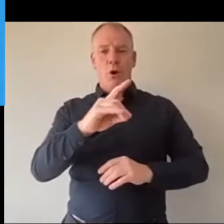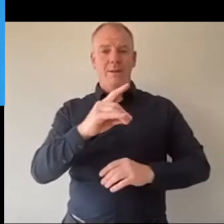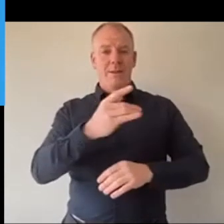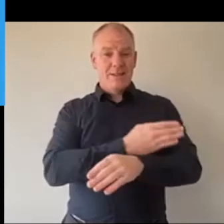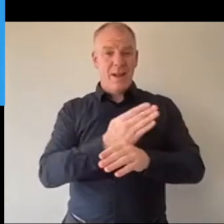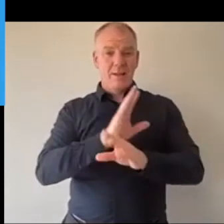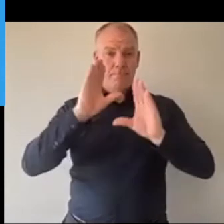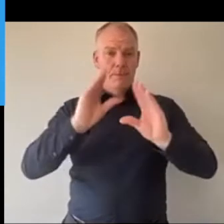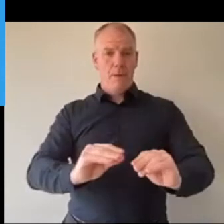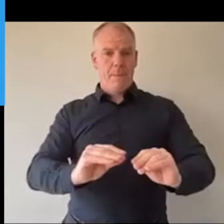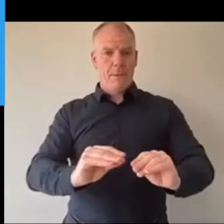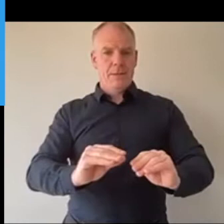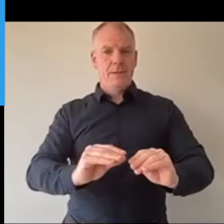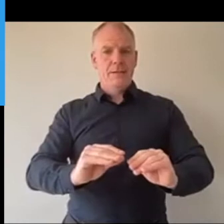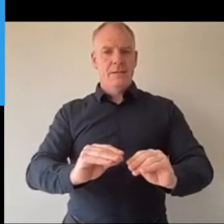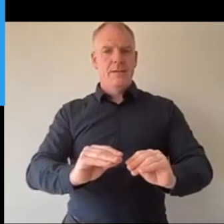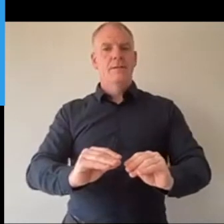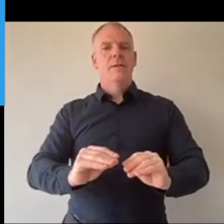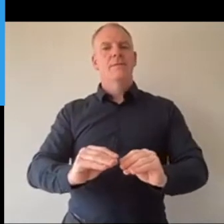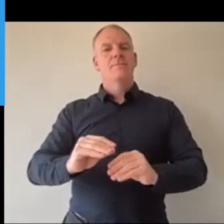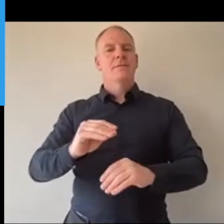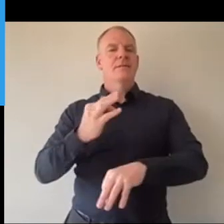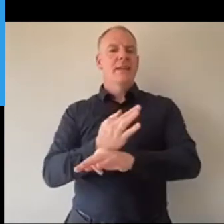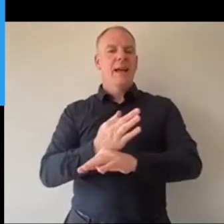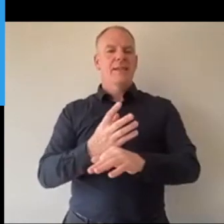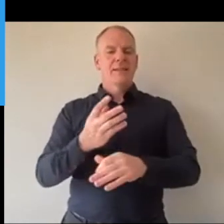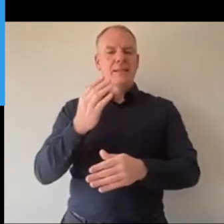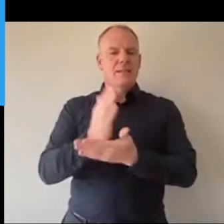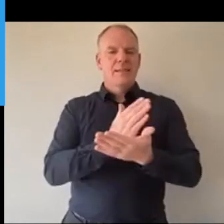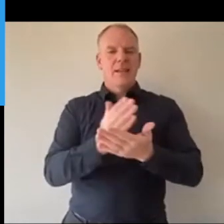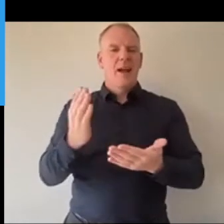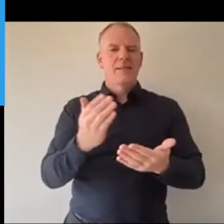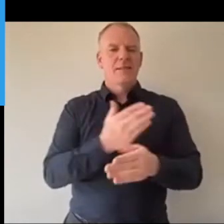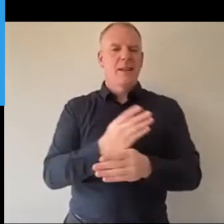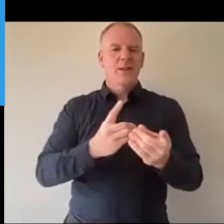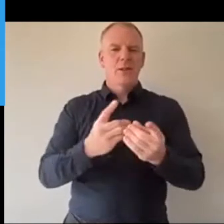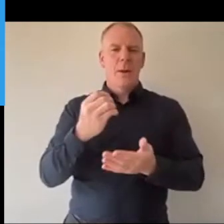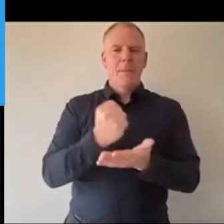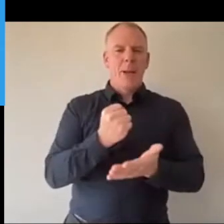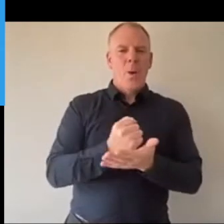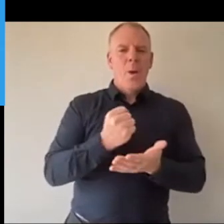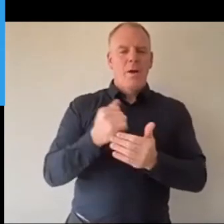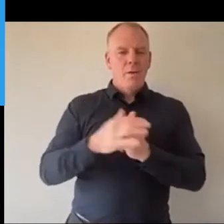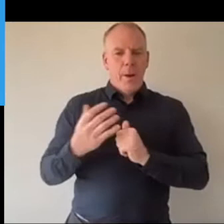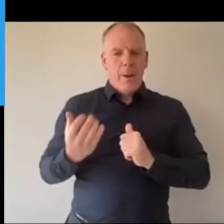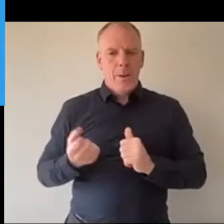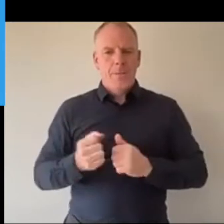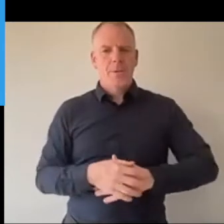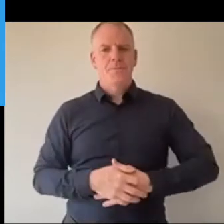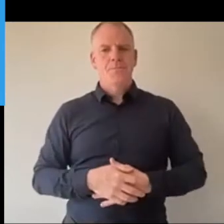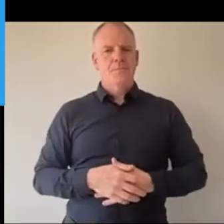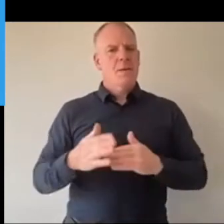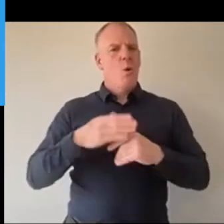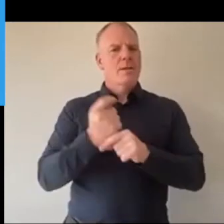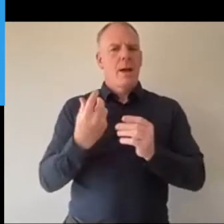my family and just even more, like, value for being at home and having people to, like, talk to you and, like, even just going out on